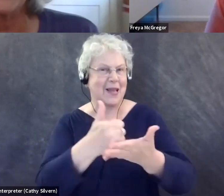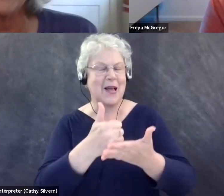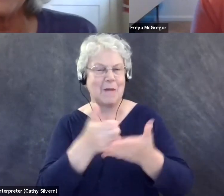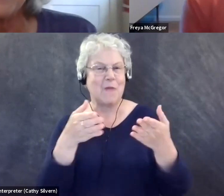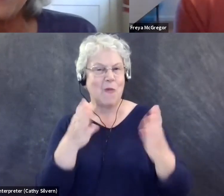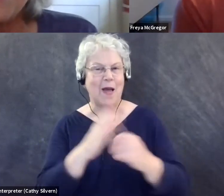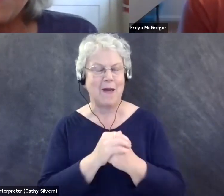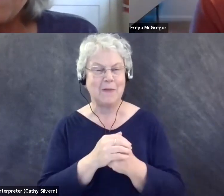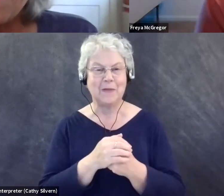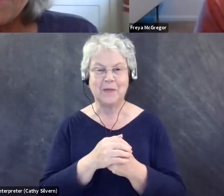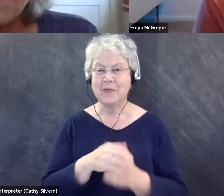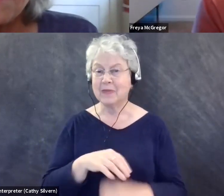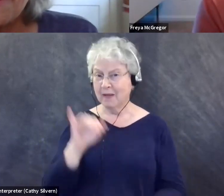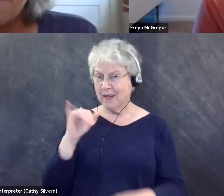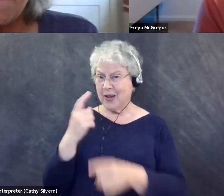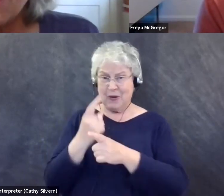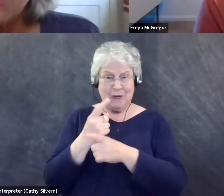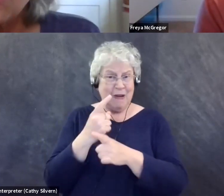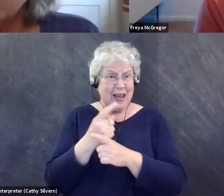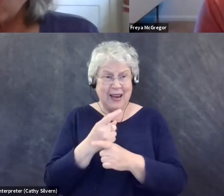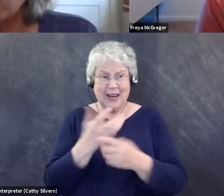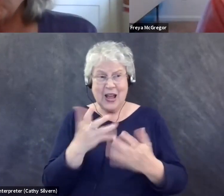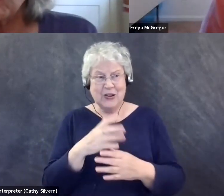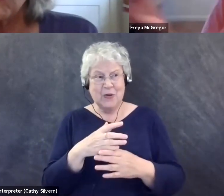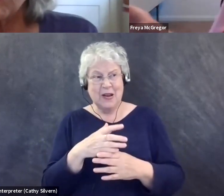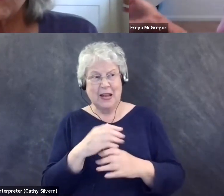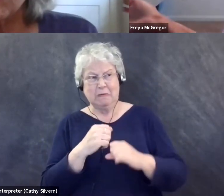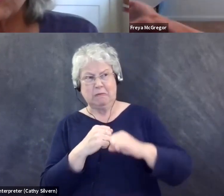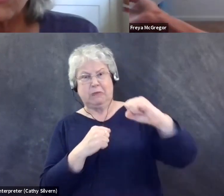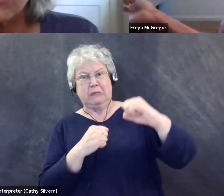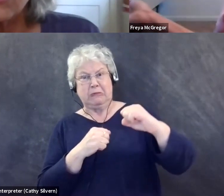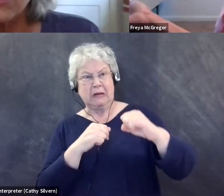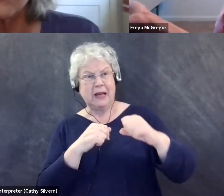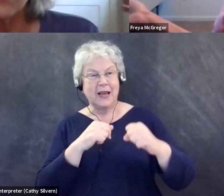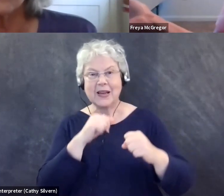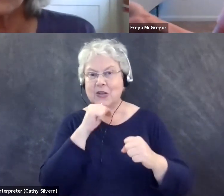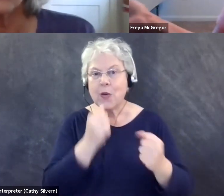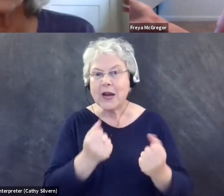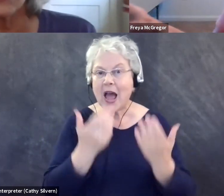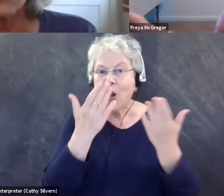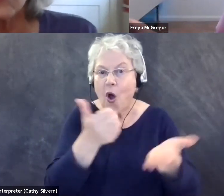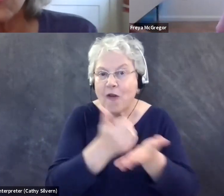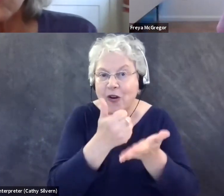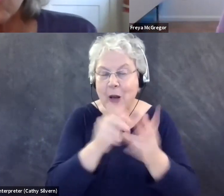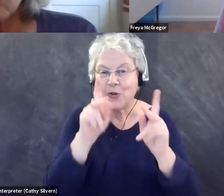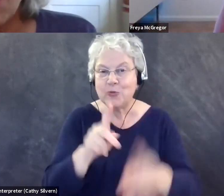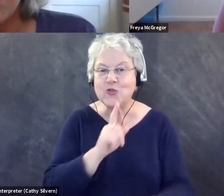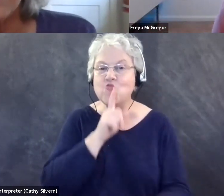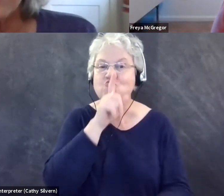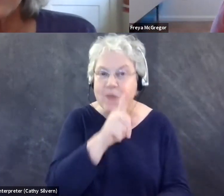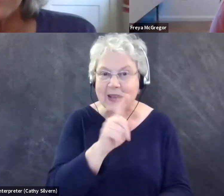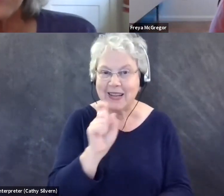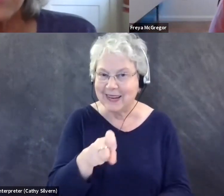Sure. I guess you wouldn't want to put off a would be helper. No. doesn't offer help next time to someone who really, really does need it.